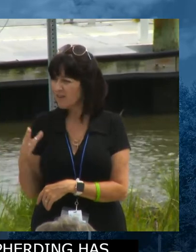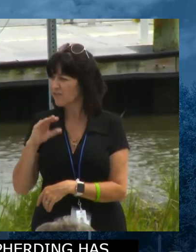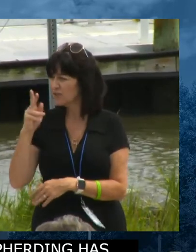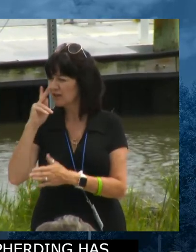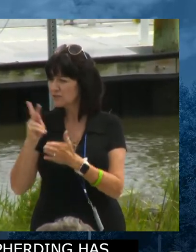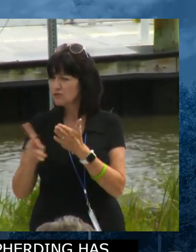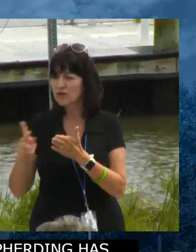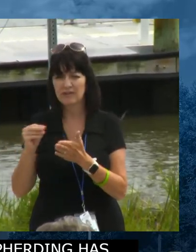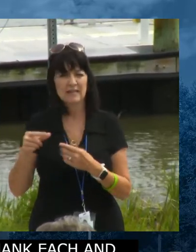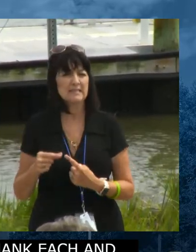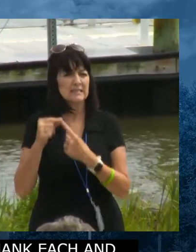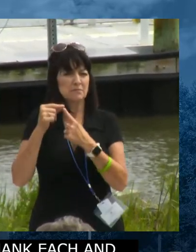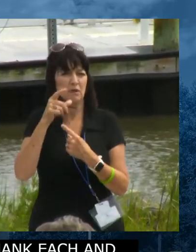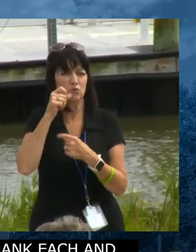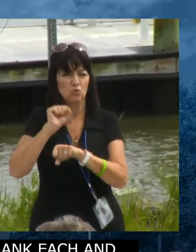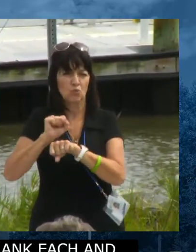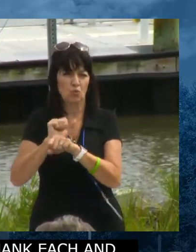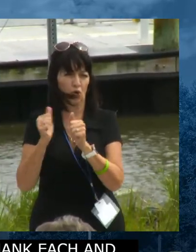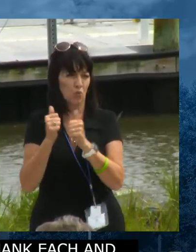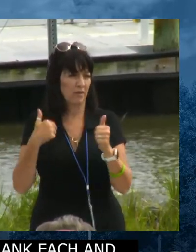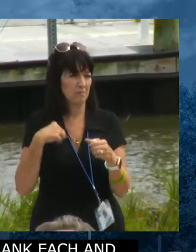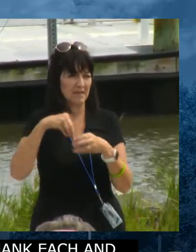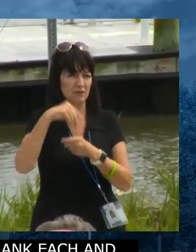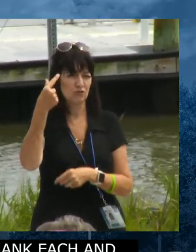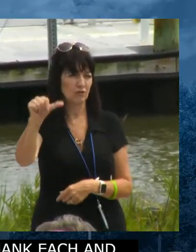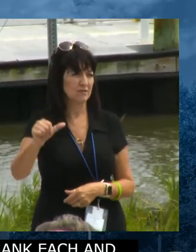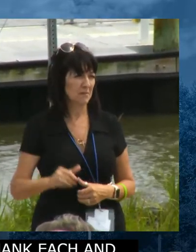especially my colleagues in the General Assembly. Thank you.